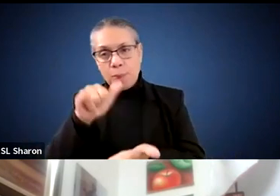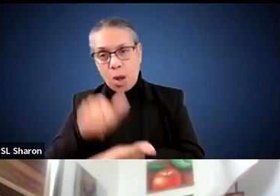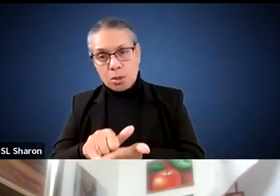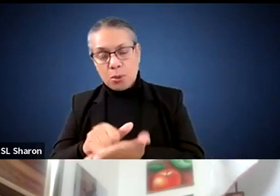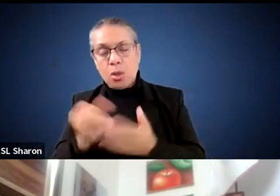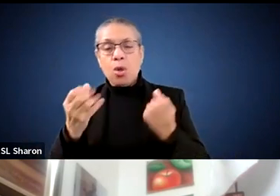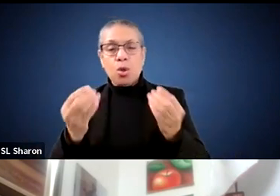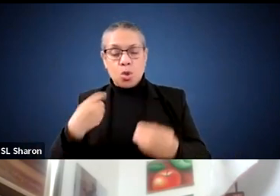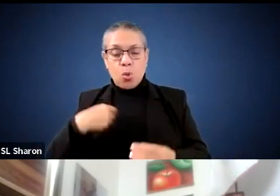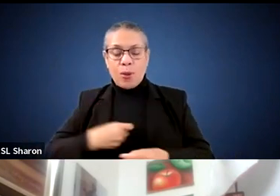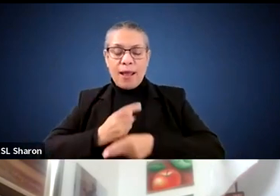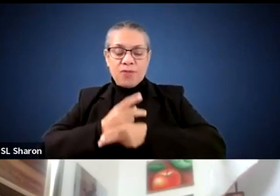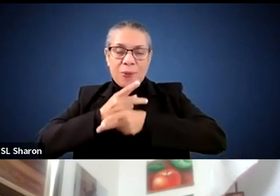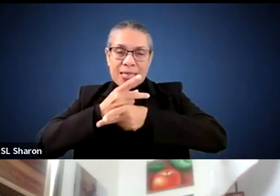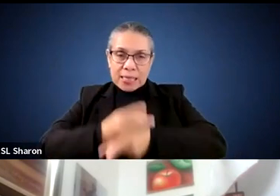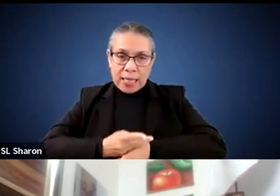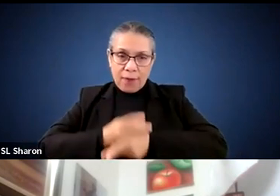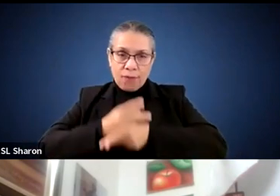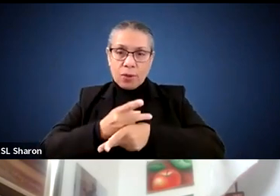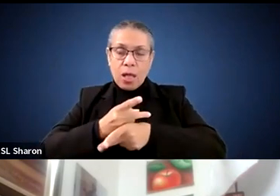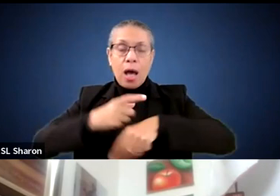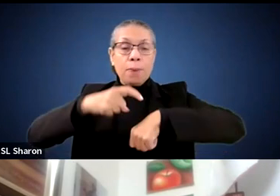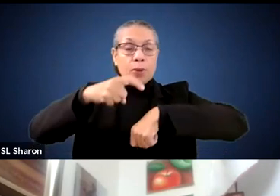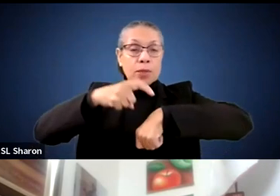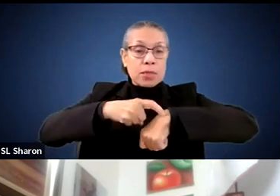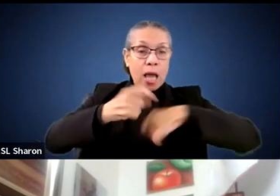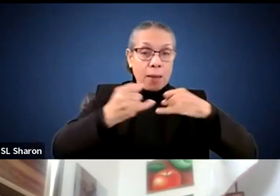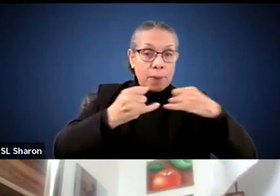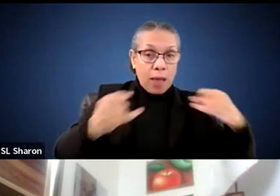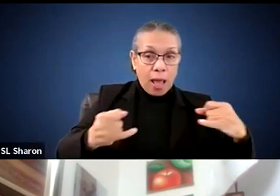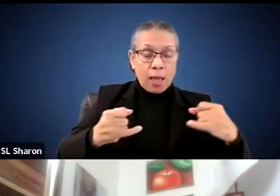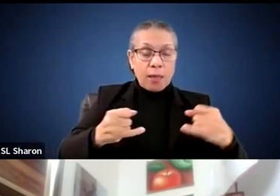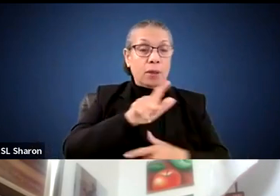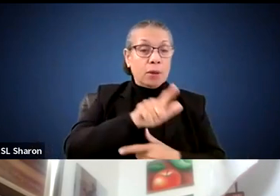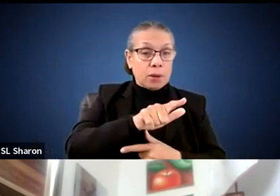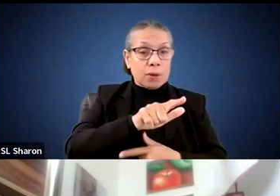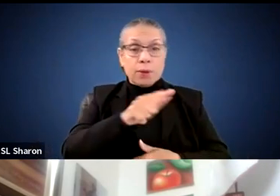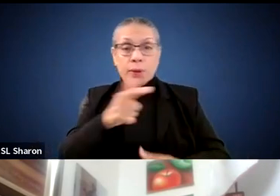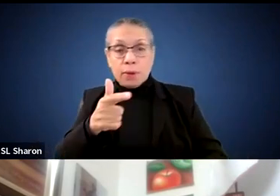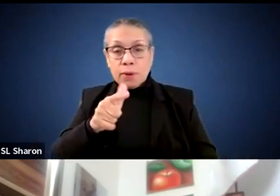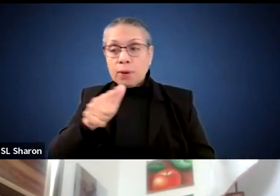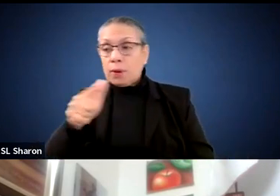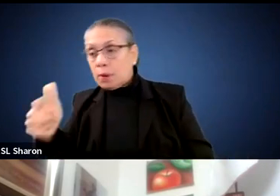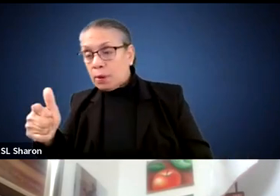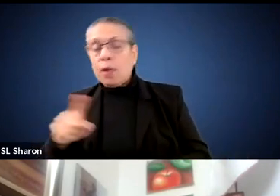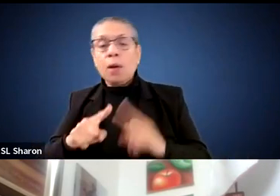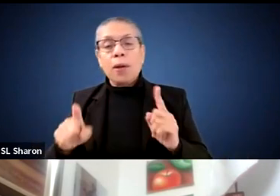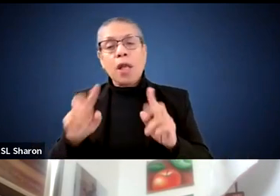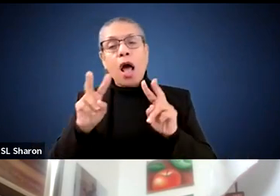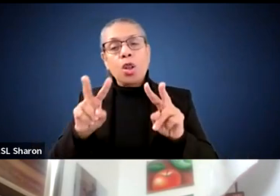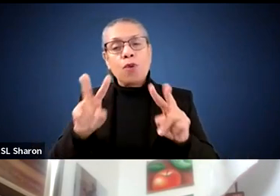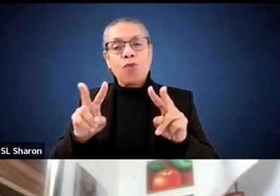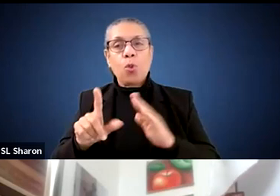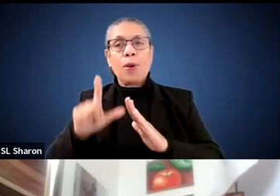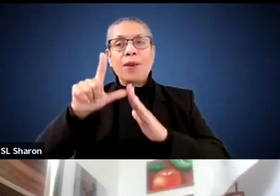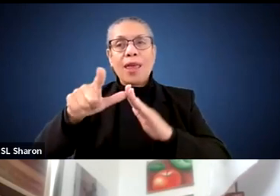carefully. We have to continue to think carefully about timelines and sequencing, but I'm looking forward to coming back to the school committee later this